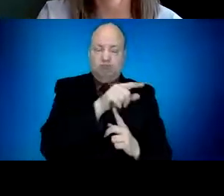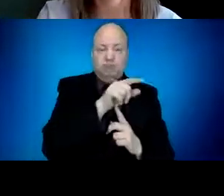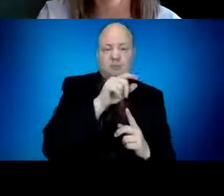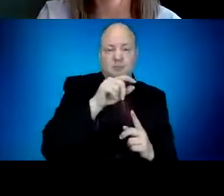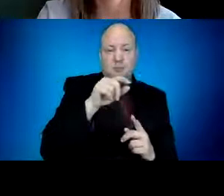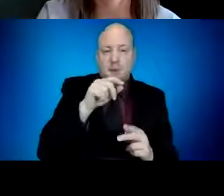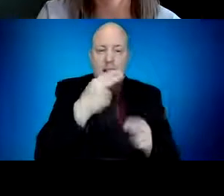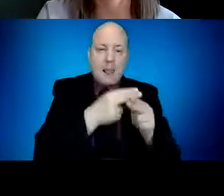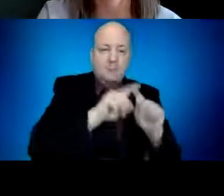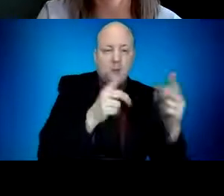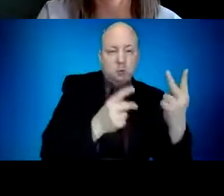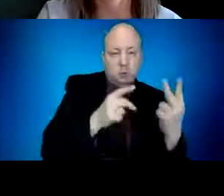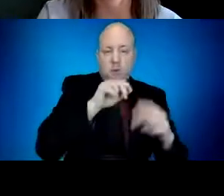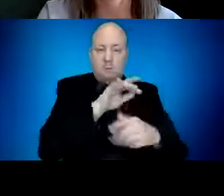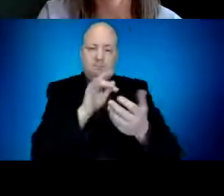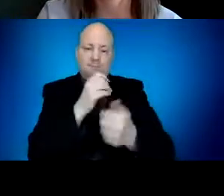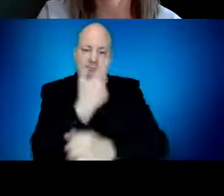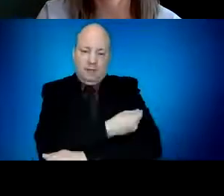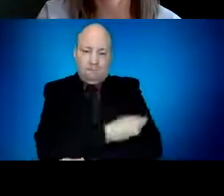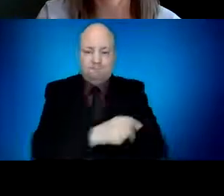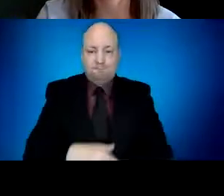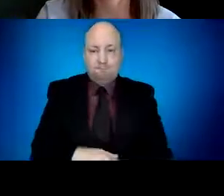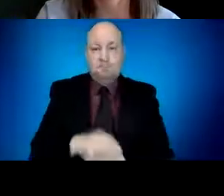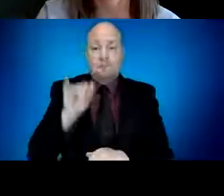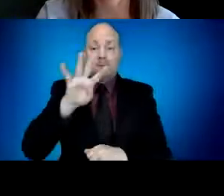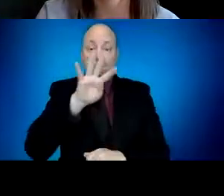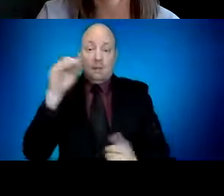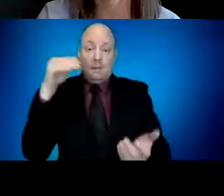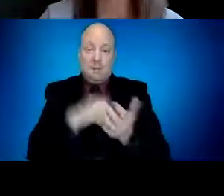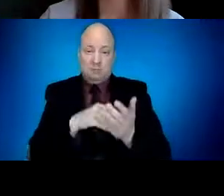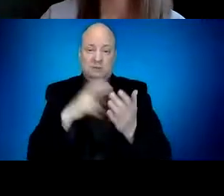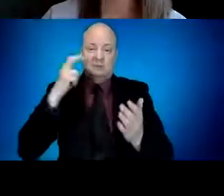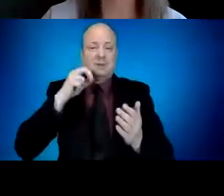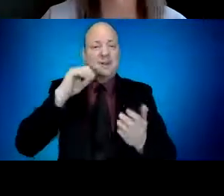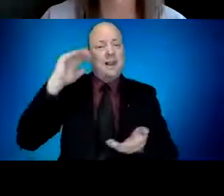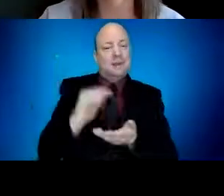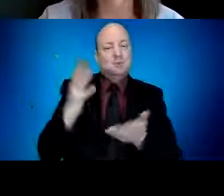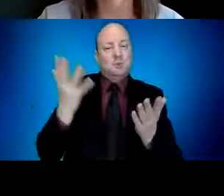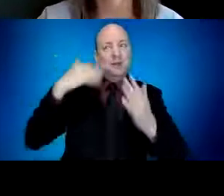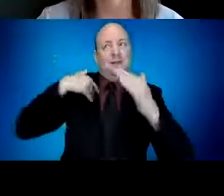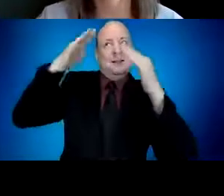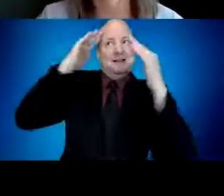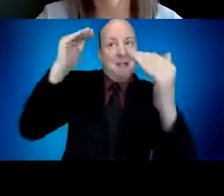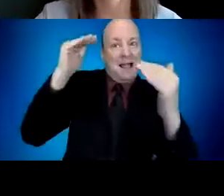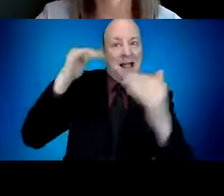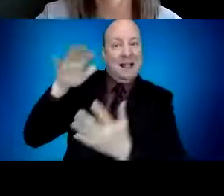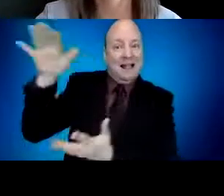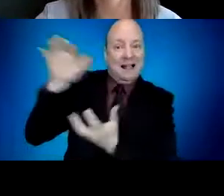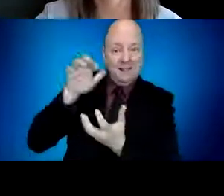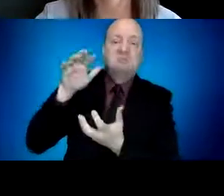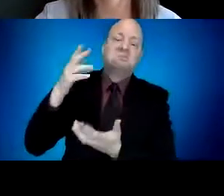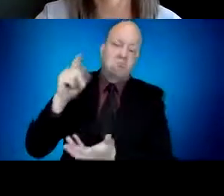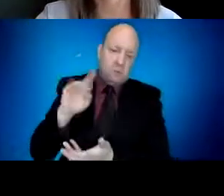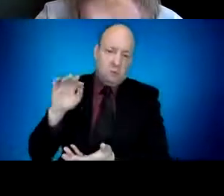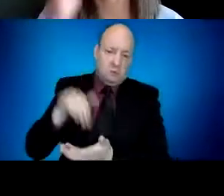expected. We still expect to receive sufficient supplies of doses from the federal government to hit the new eligibility timelines Governor Brown just